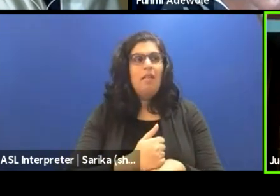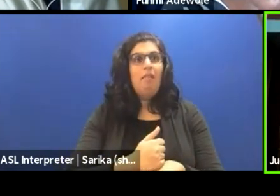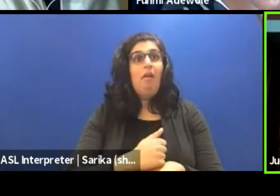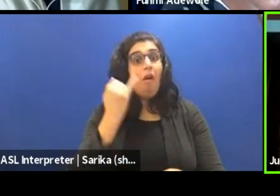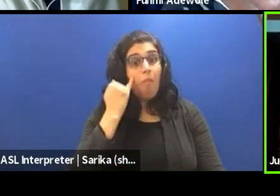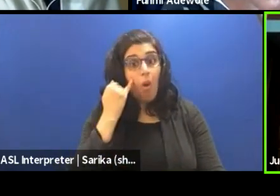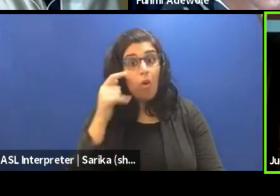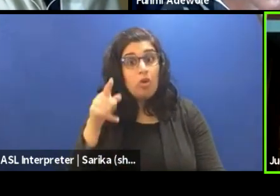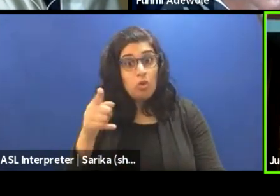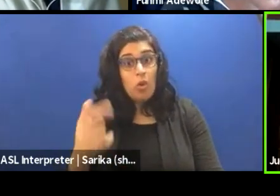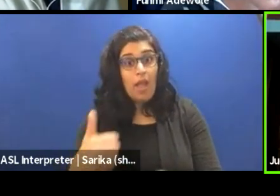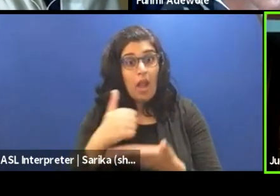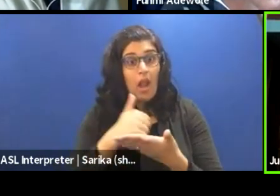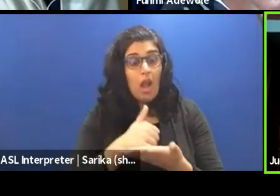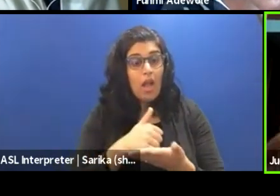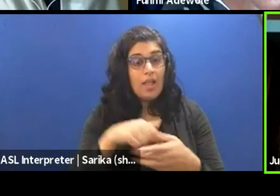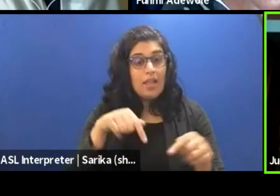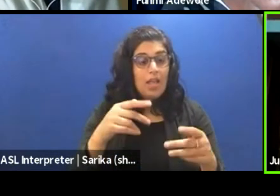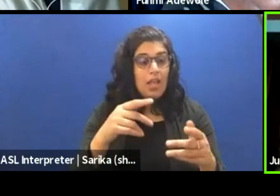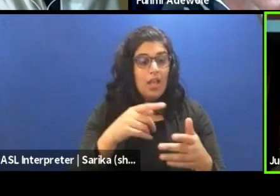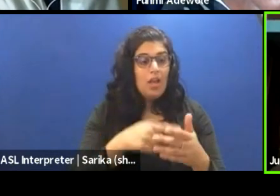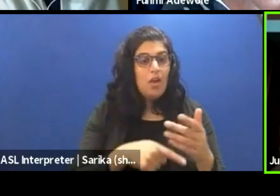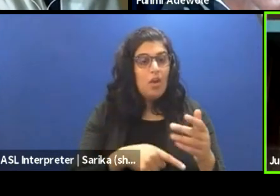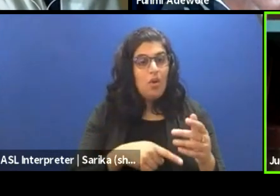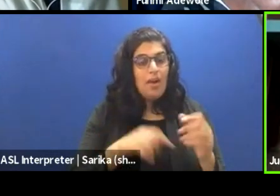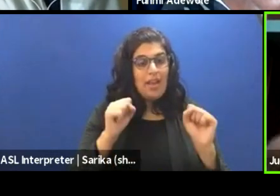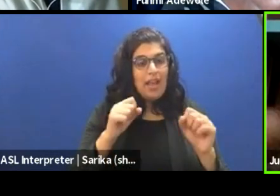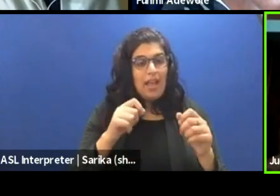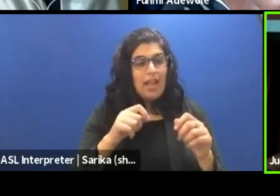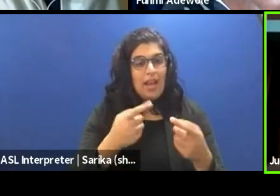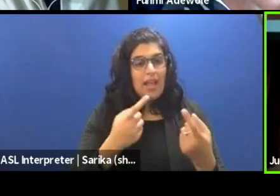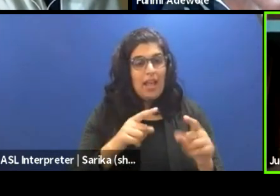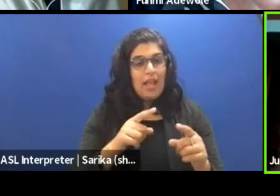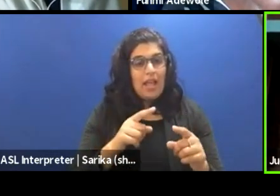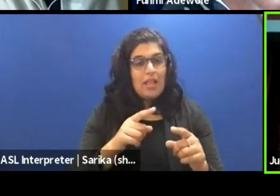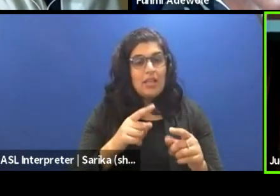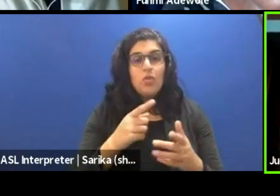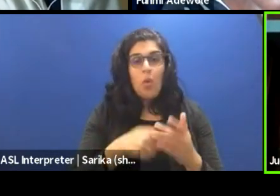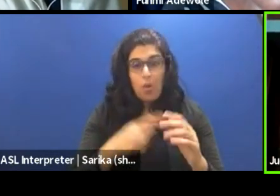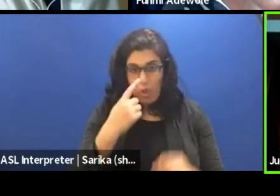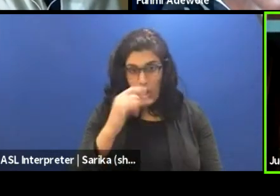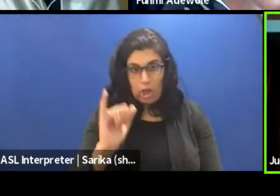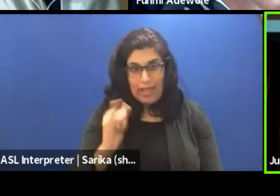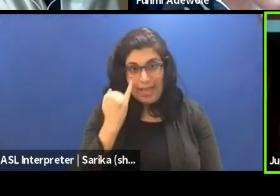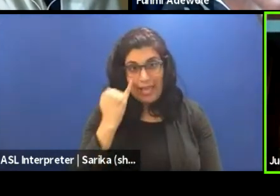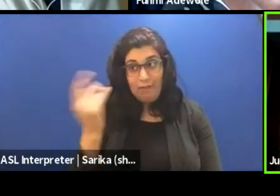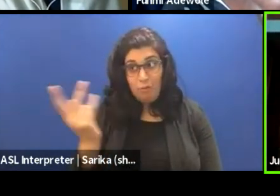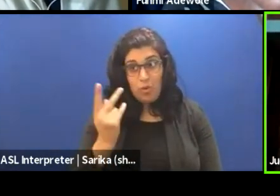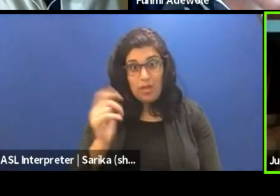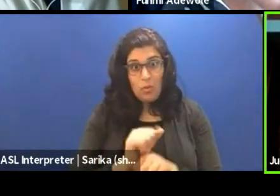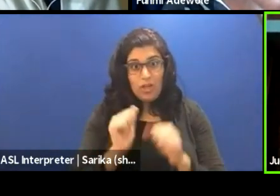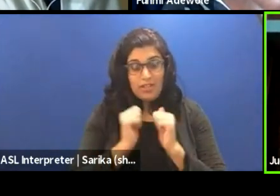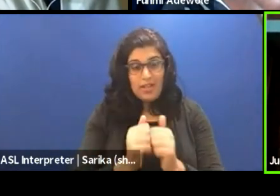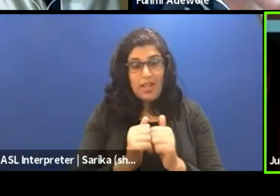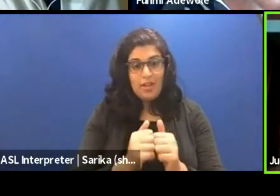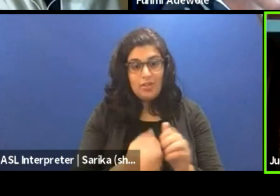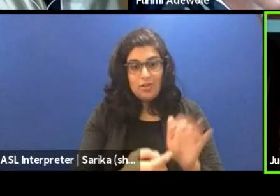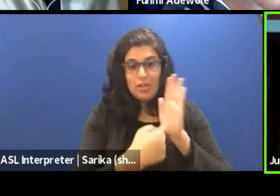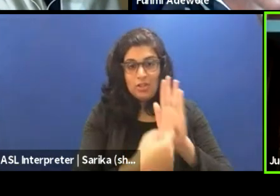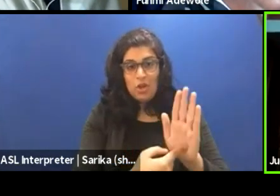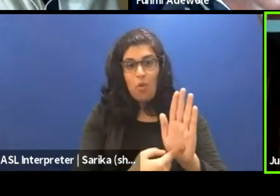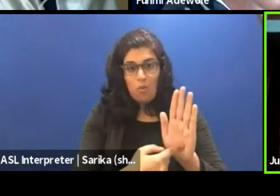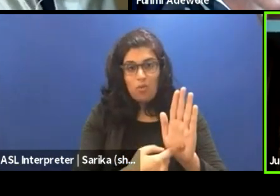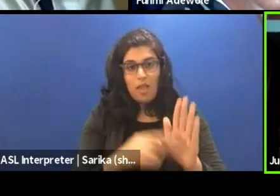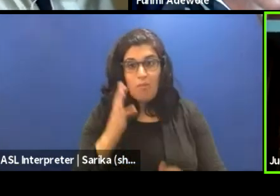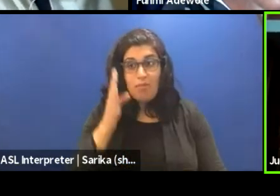did help us, this was what and what and what, this is how it will look like if you and I work together. So I showed them the future and